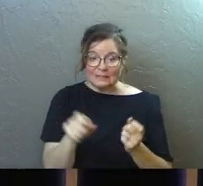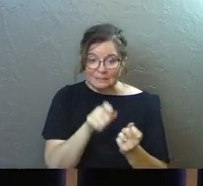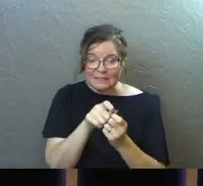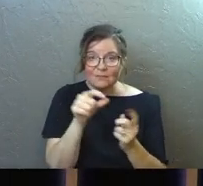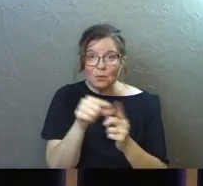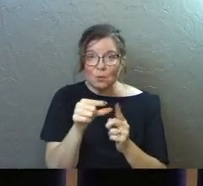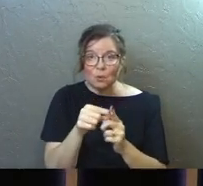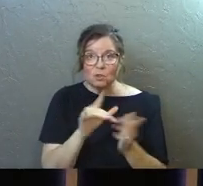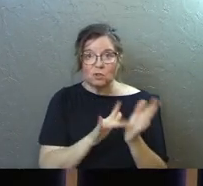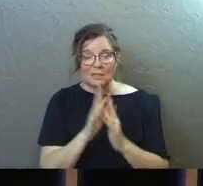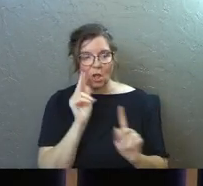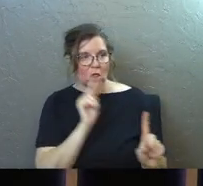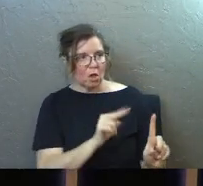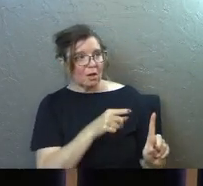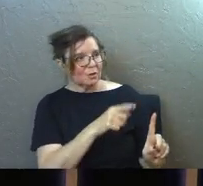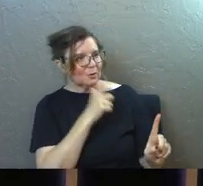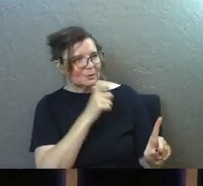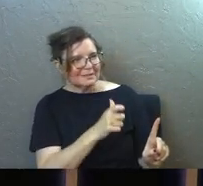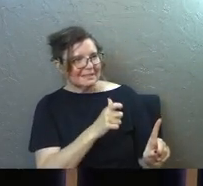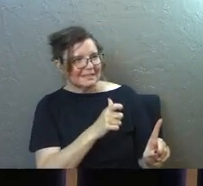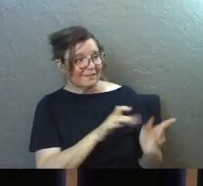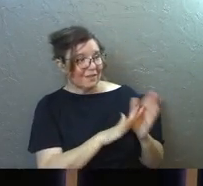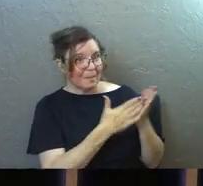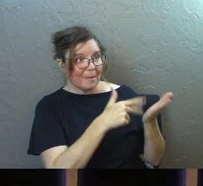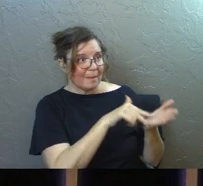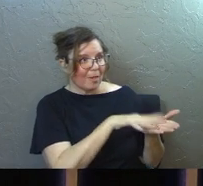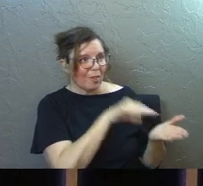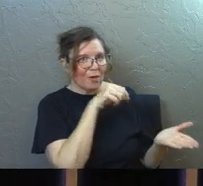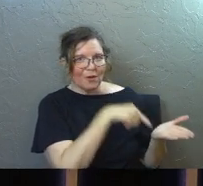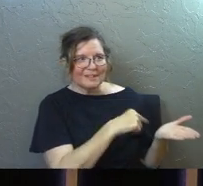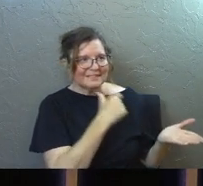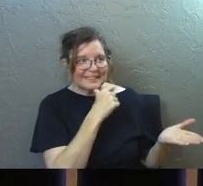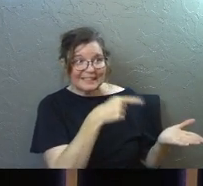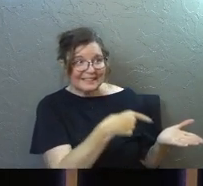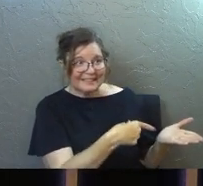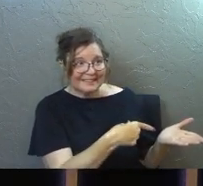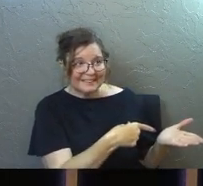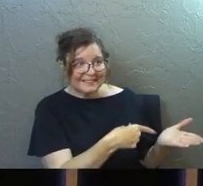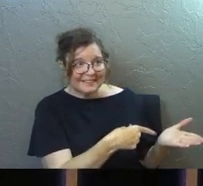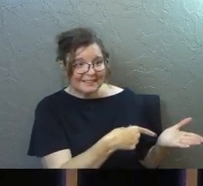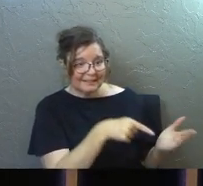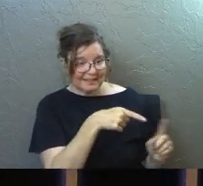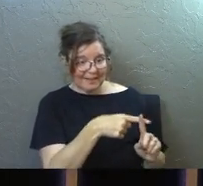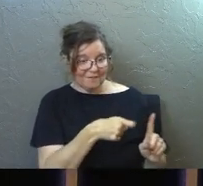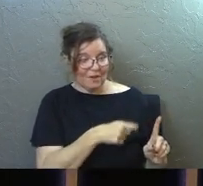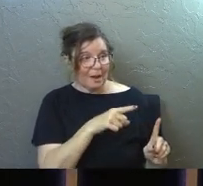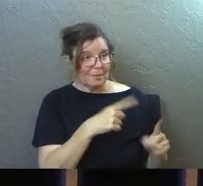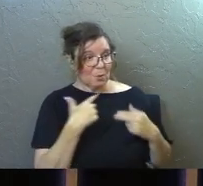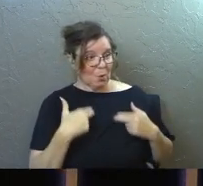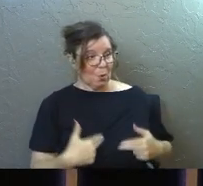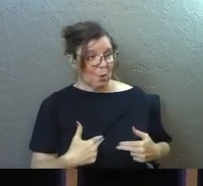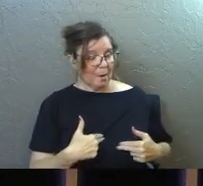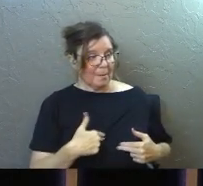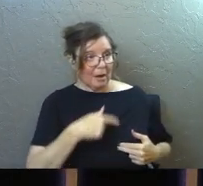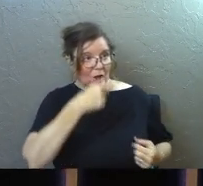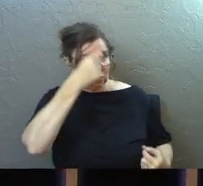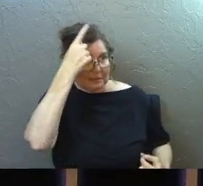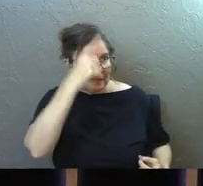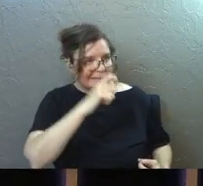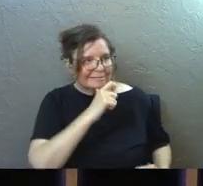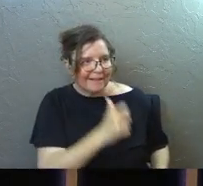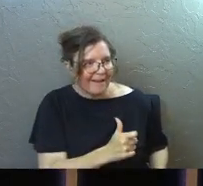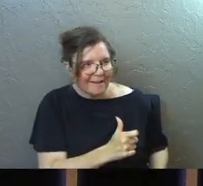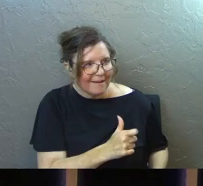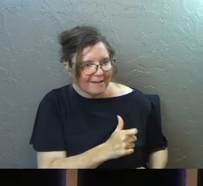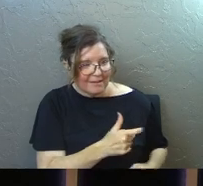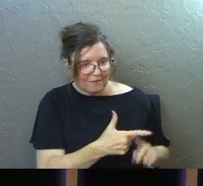Jesus looks at Peter and says, you didn't get this from the Bible. He says, you didn't get this from your human logic. It